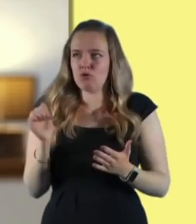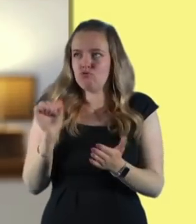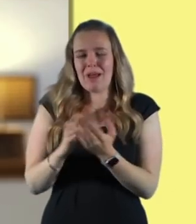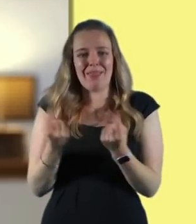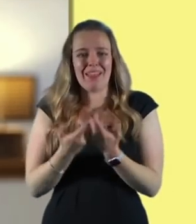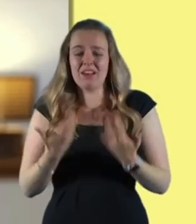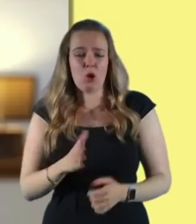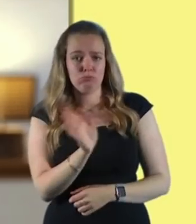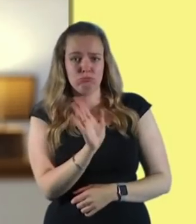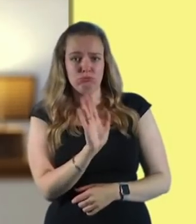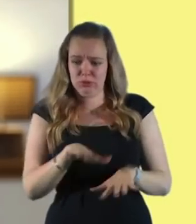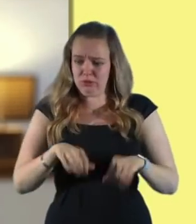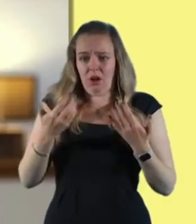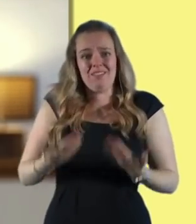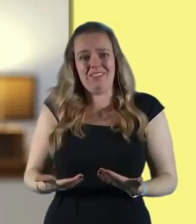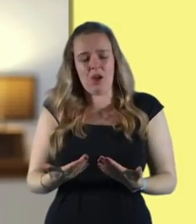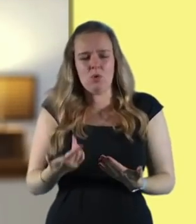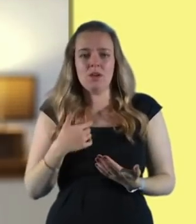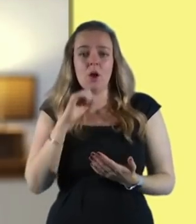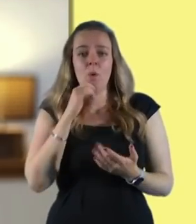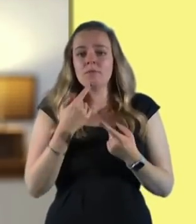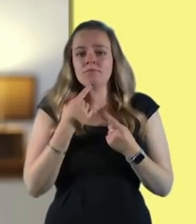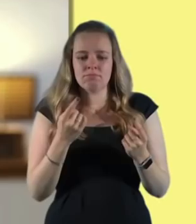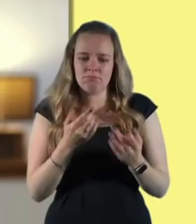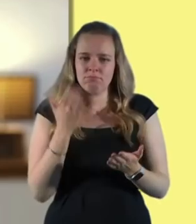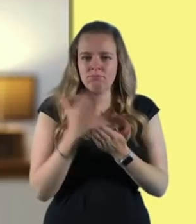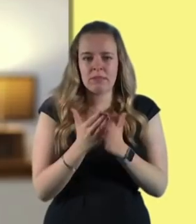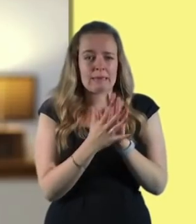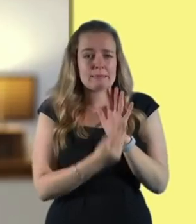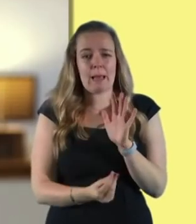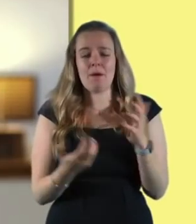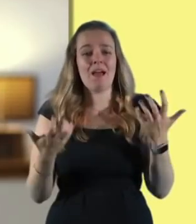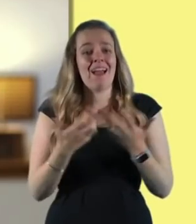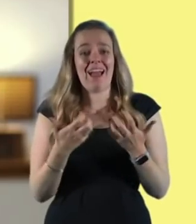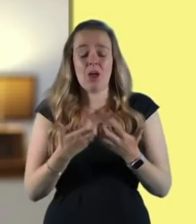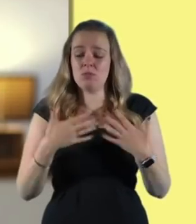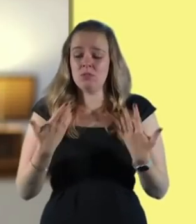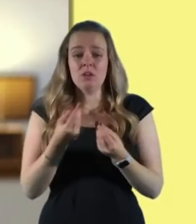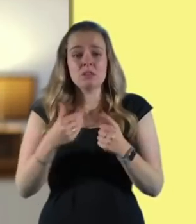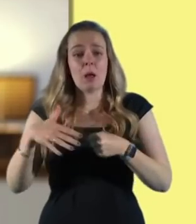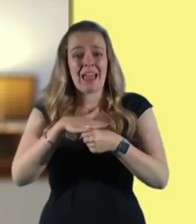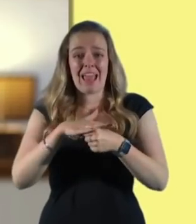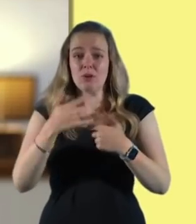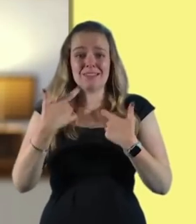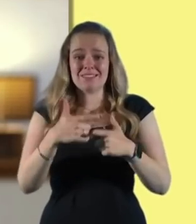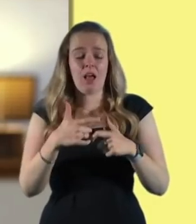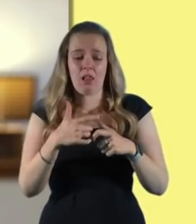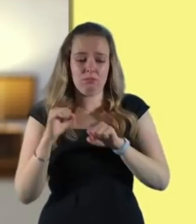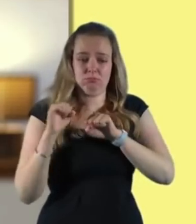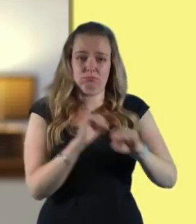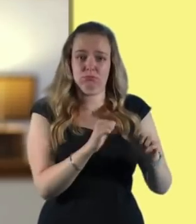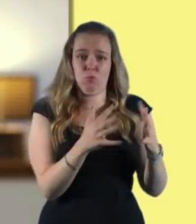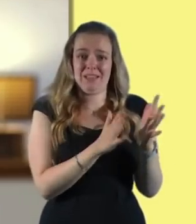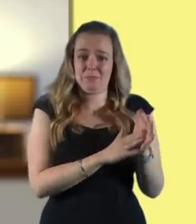I'm about to give you concrete examples of how even in areas that are still substantially reserved to Westminster,